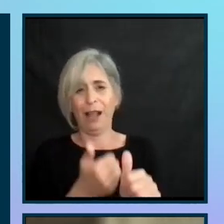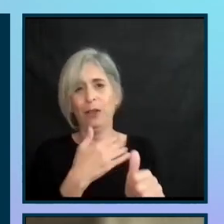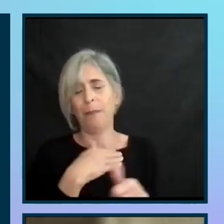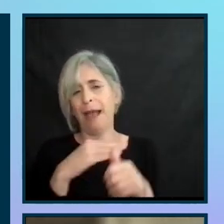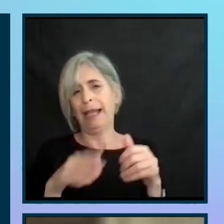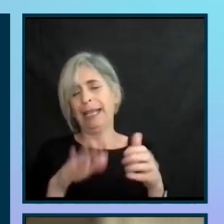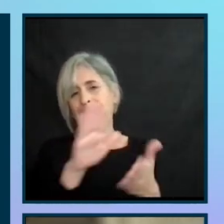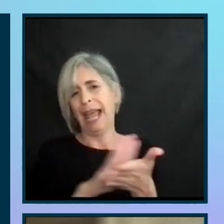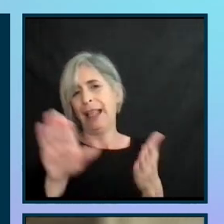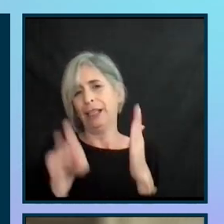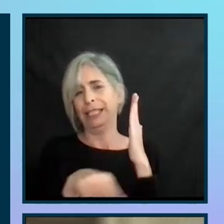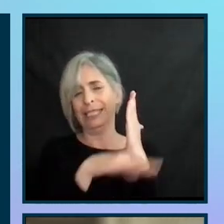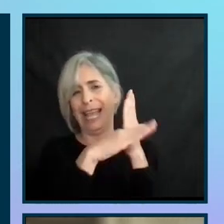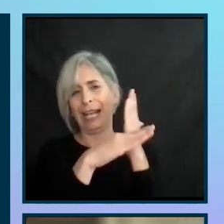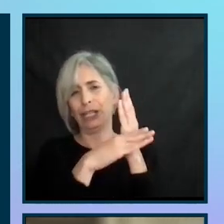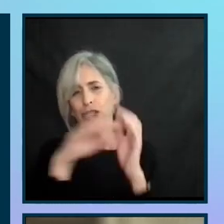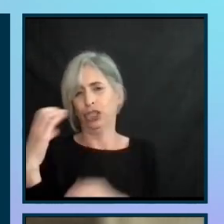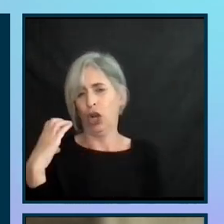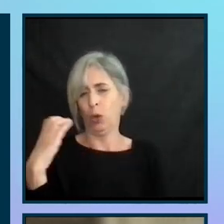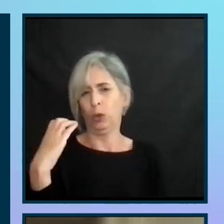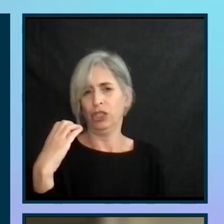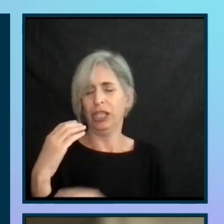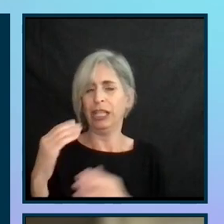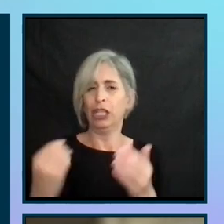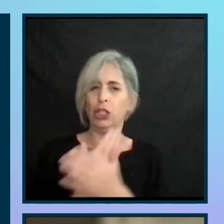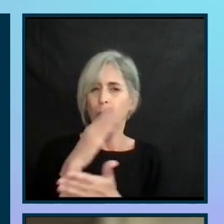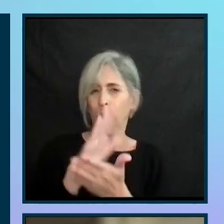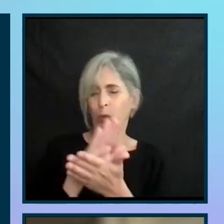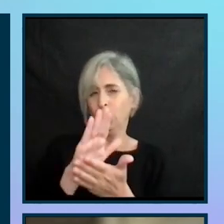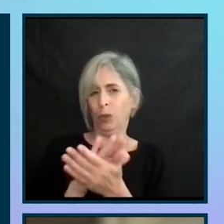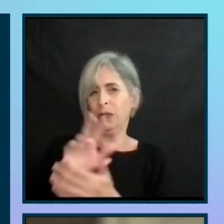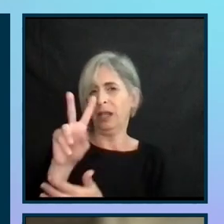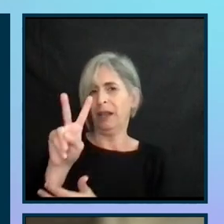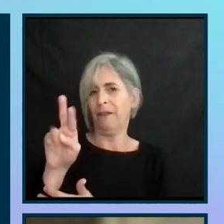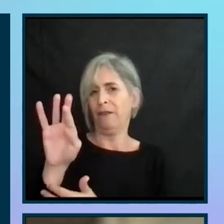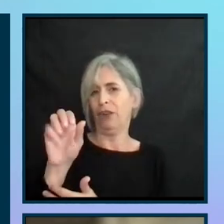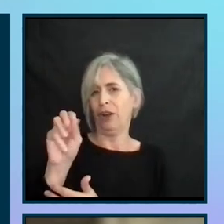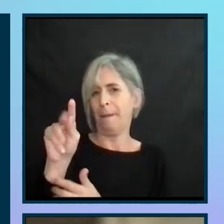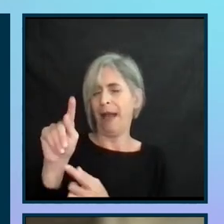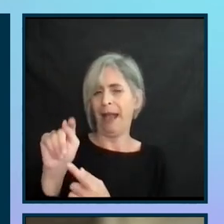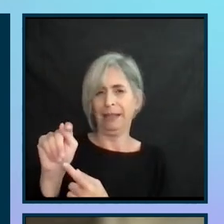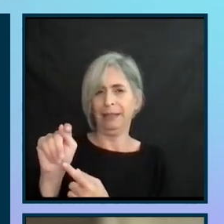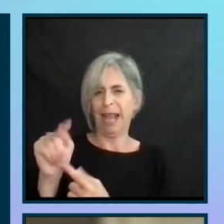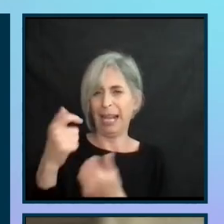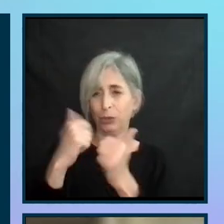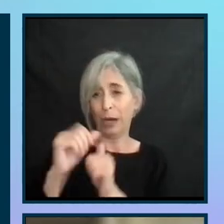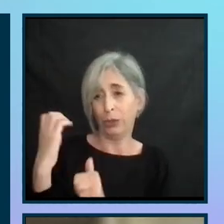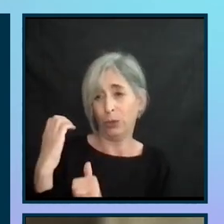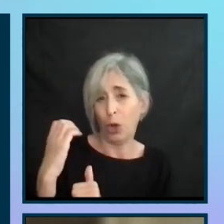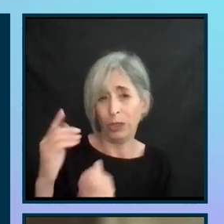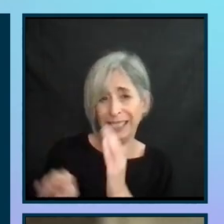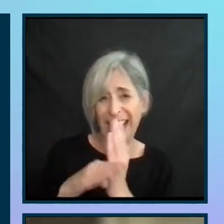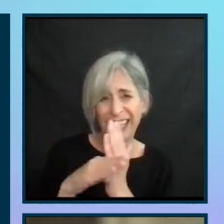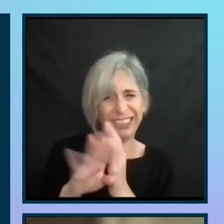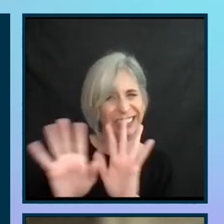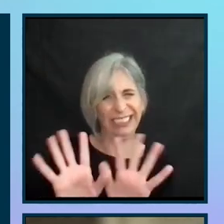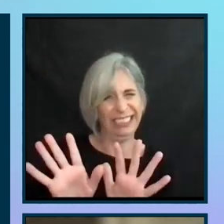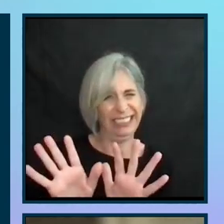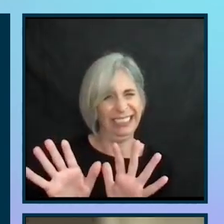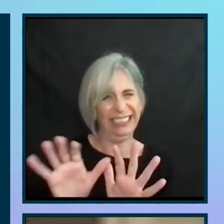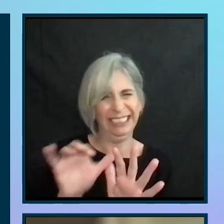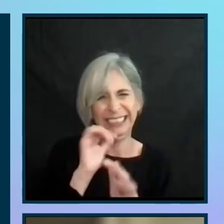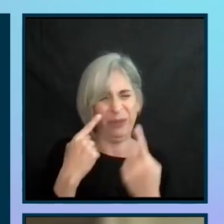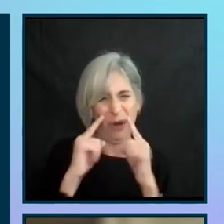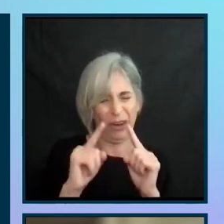coach to a new school in Vermont, tried my hand at coaching soccer. It didn't really work out, was able to then go